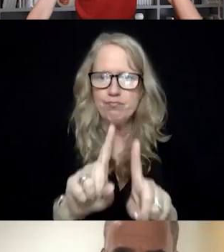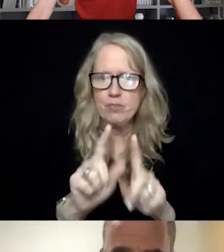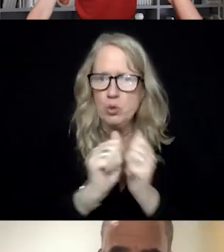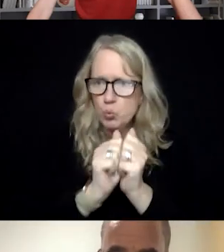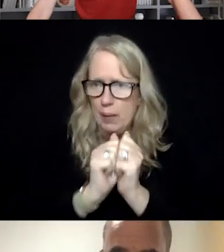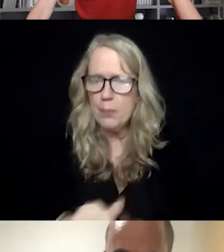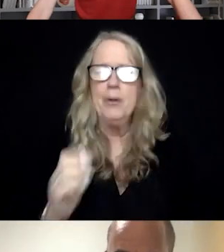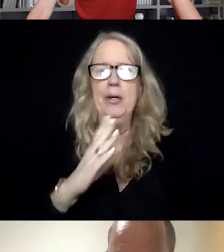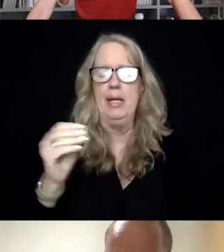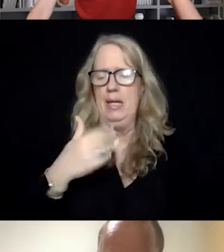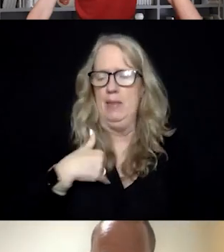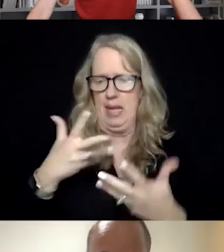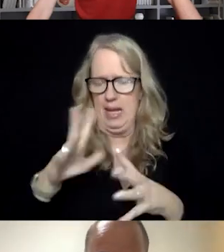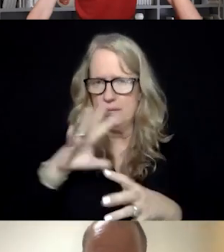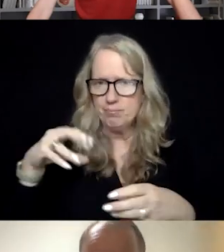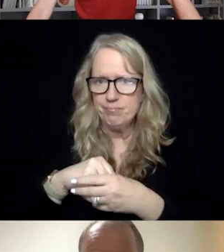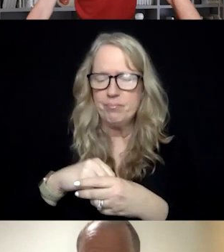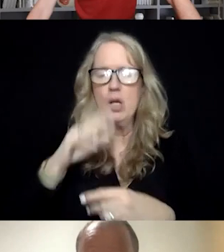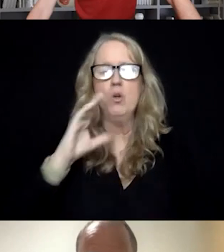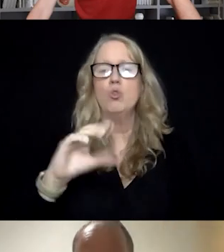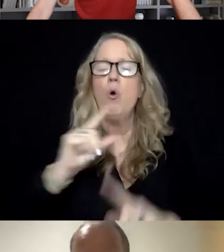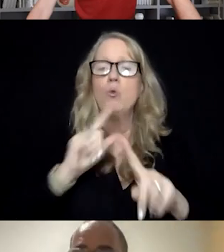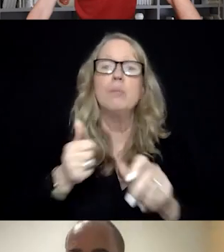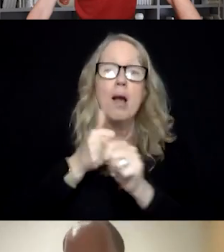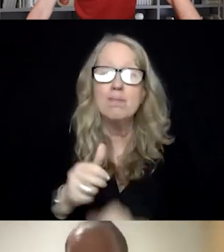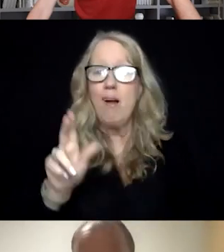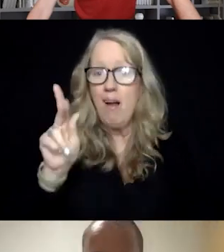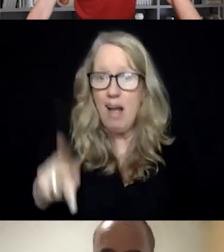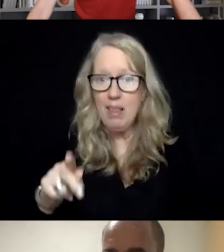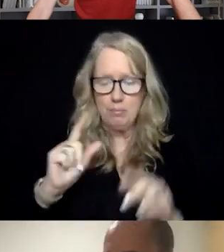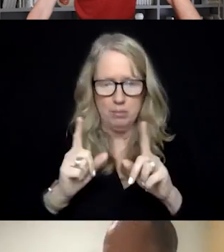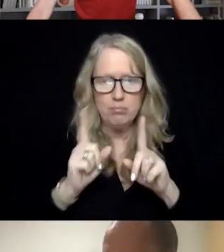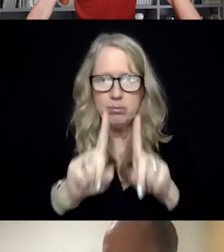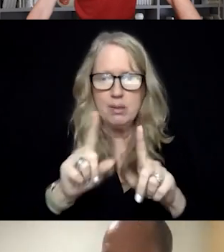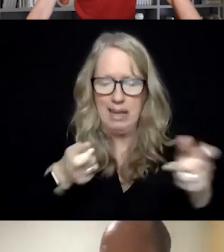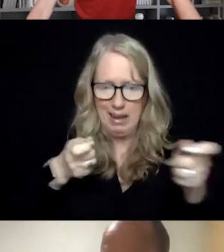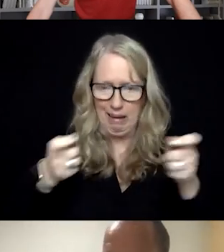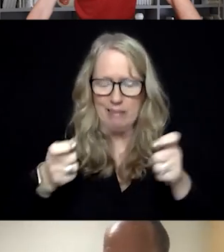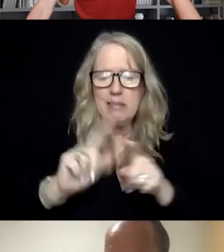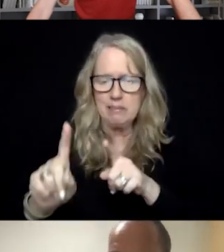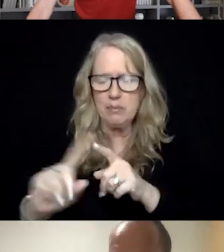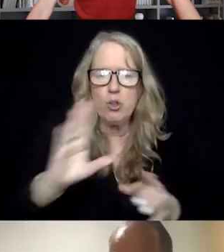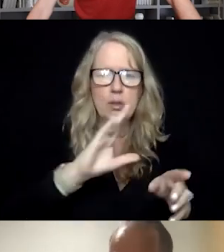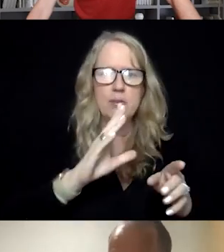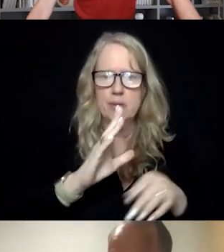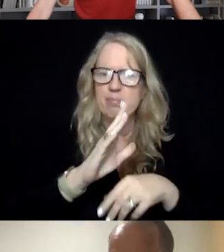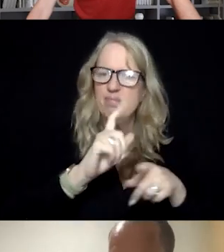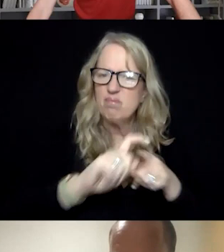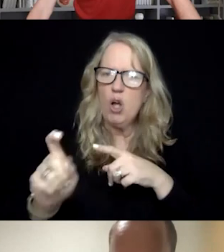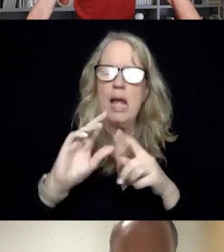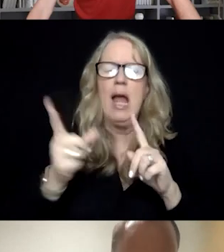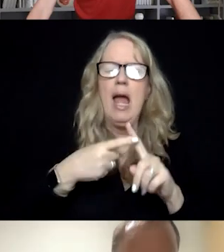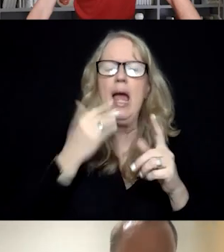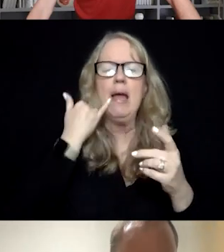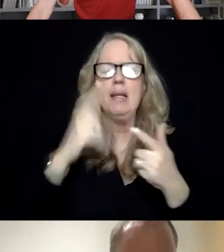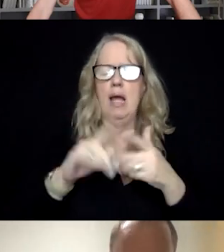They have embedded co-response follow-up division going out and handling calls. And they also have a community crisis